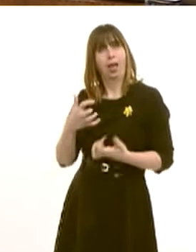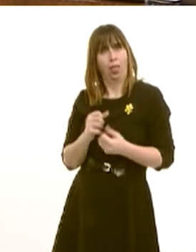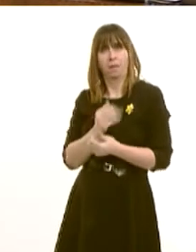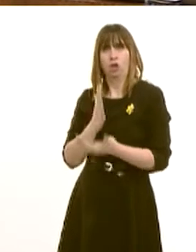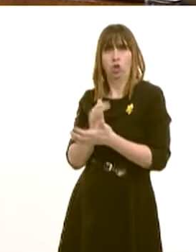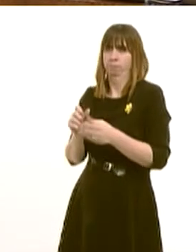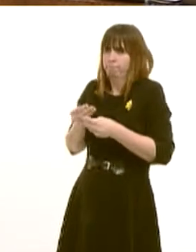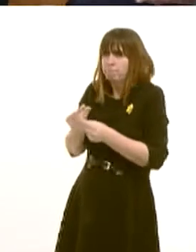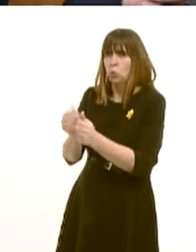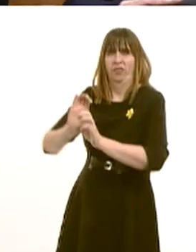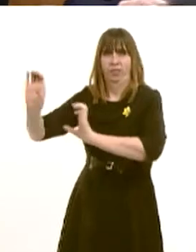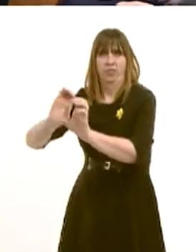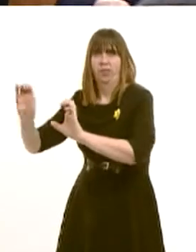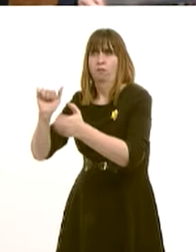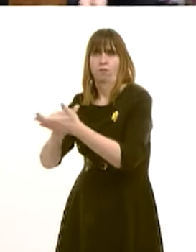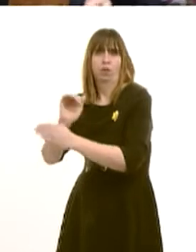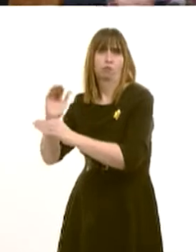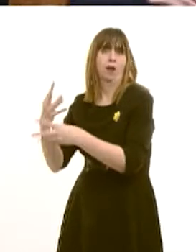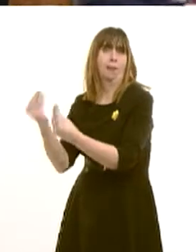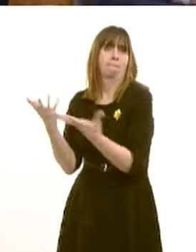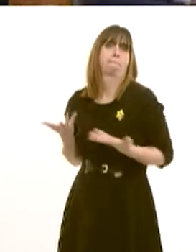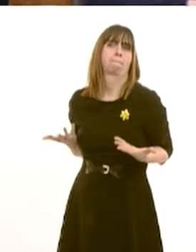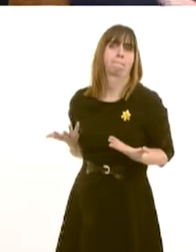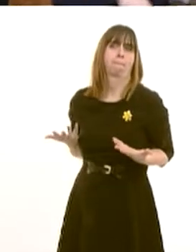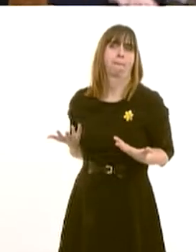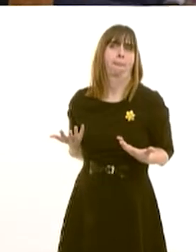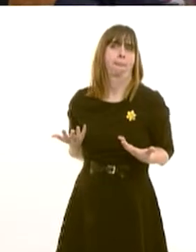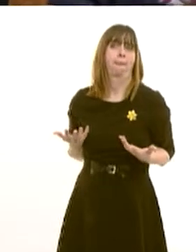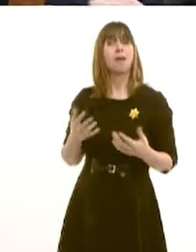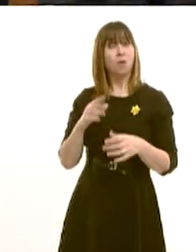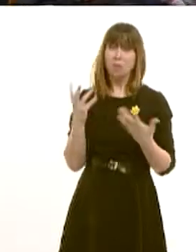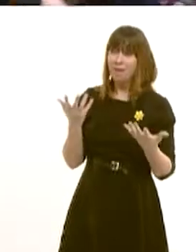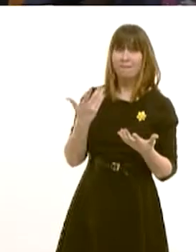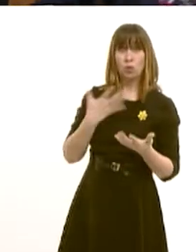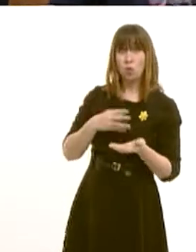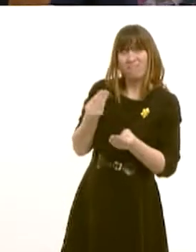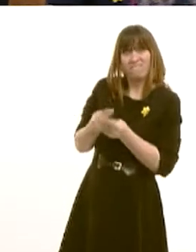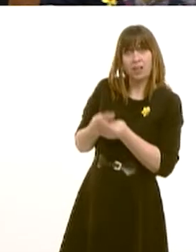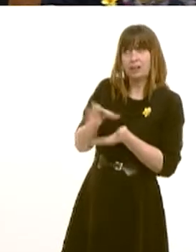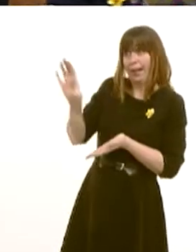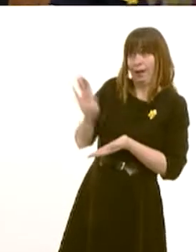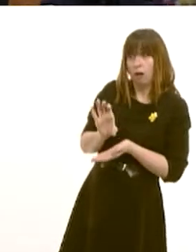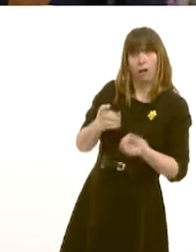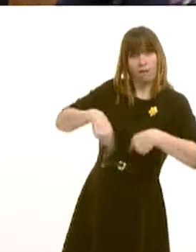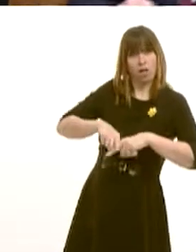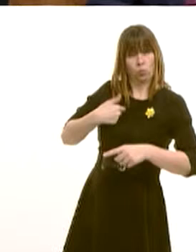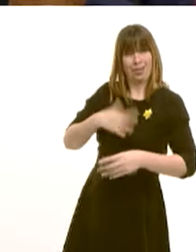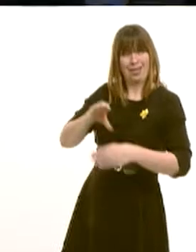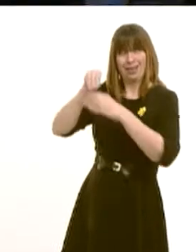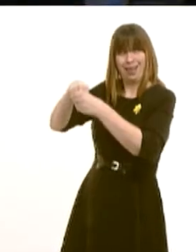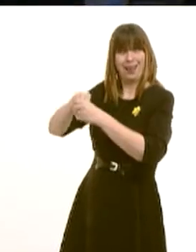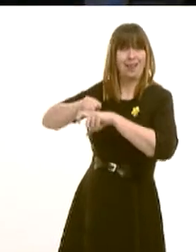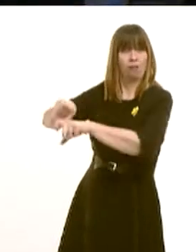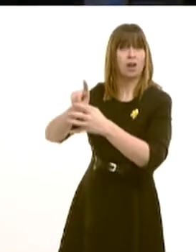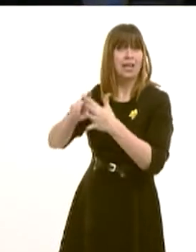Well, we are in discussion with the UK government on this. The best way of securing the funding is to stay in the EU, clearly. I take a very different his view and